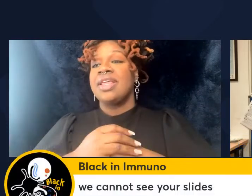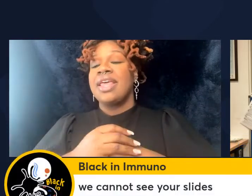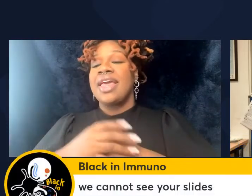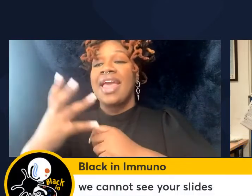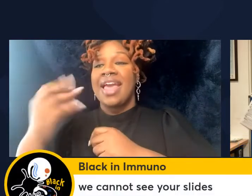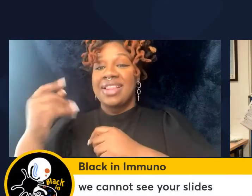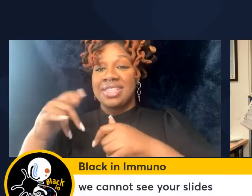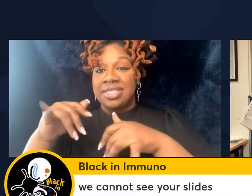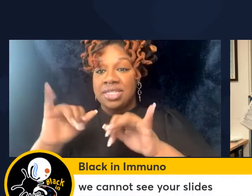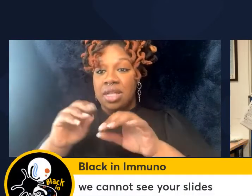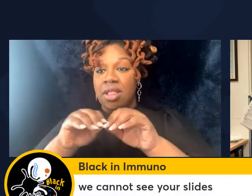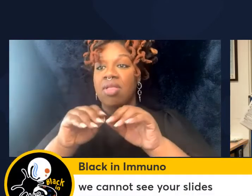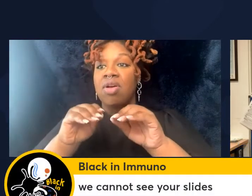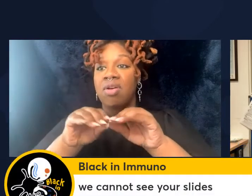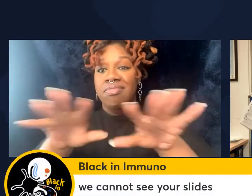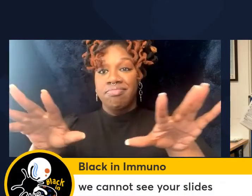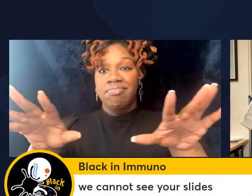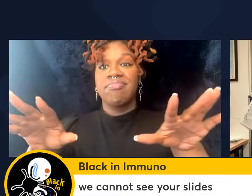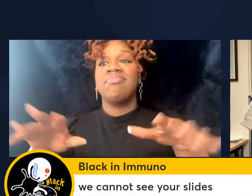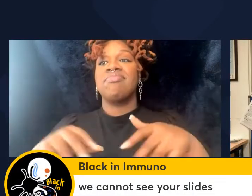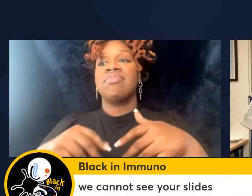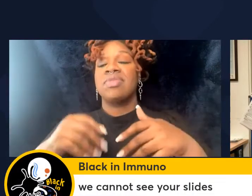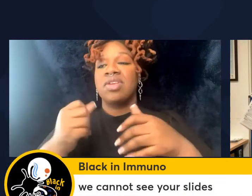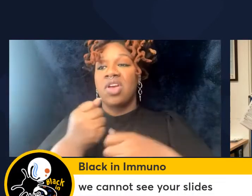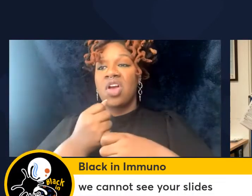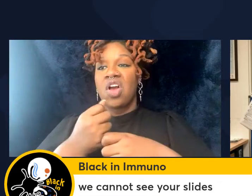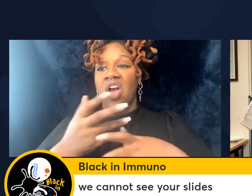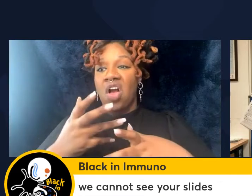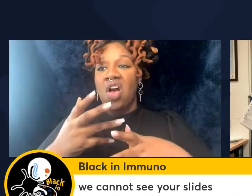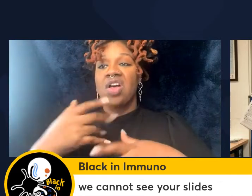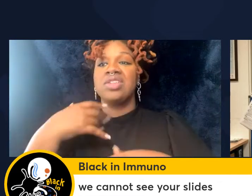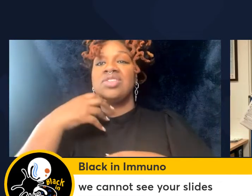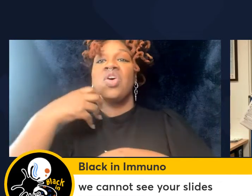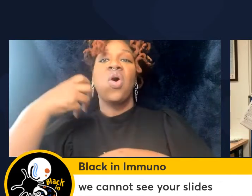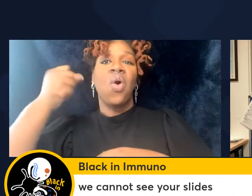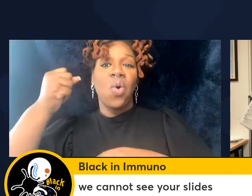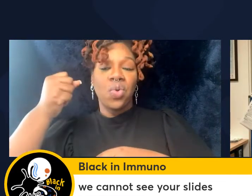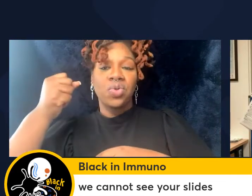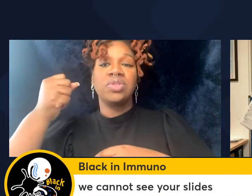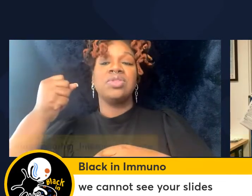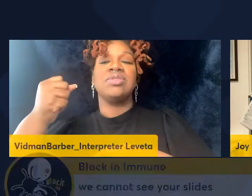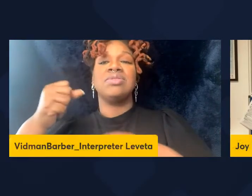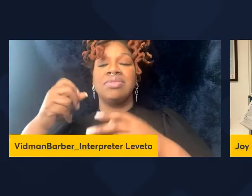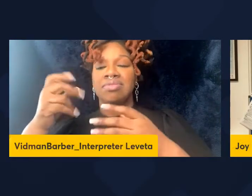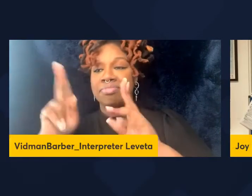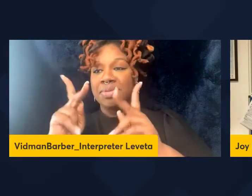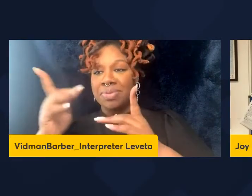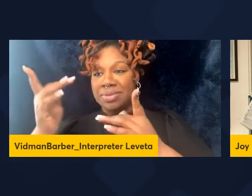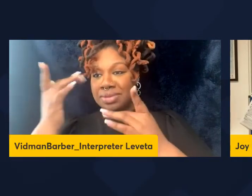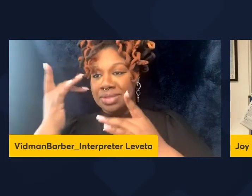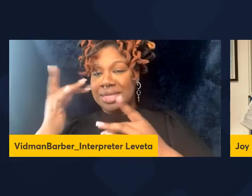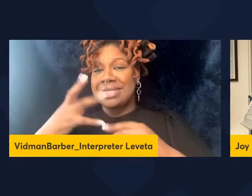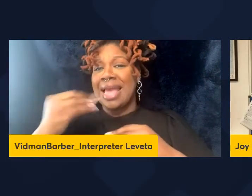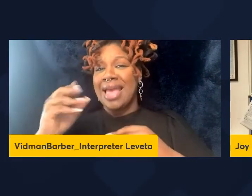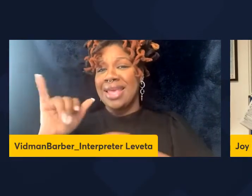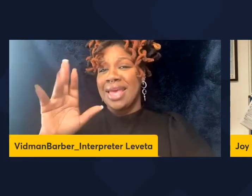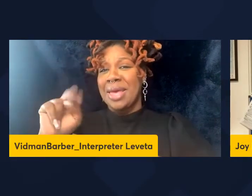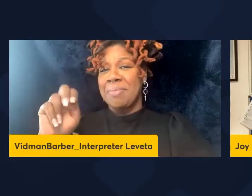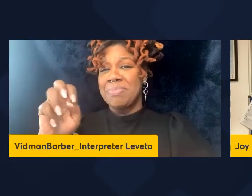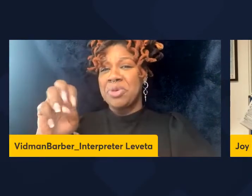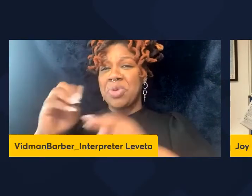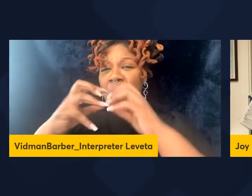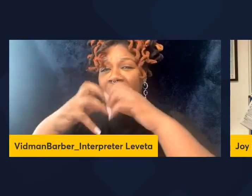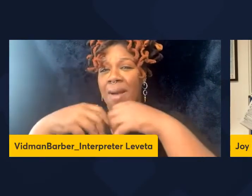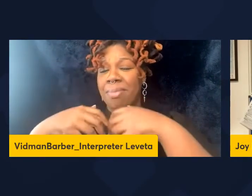virus still causes severe disease in the elderly and the immunocompromised persons. And sadly, due to the lack of proper